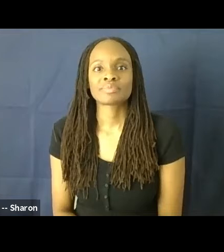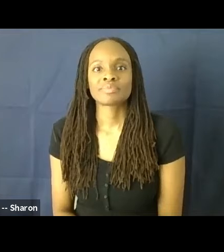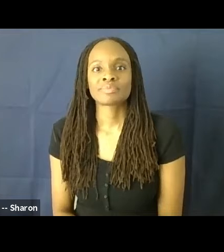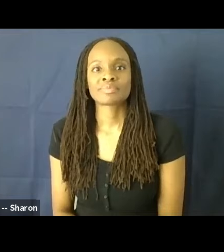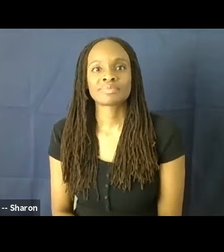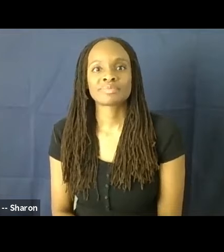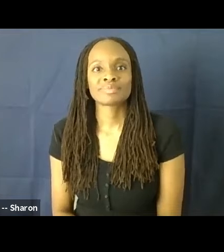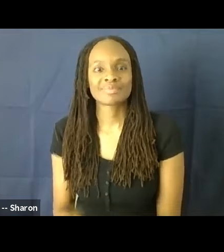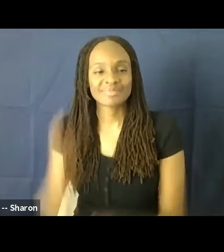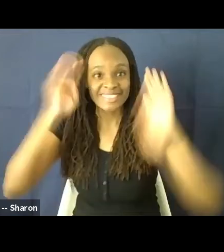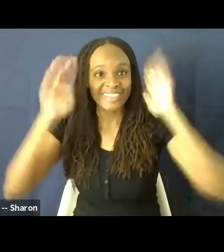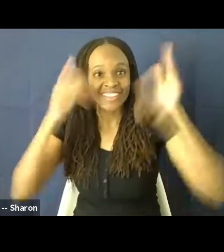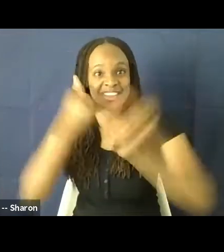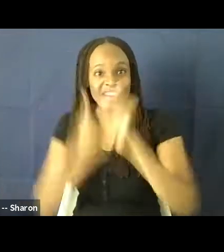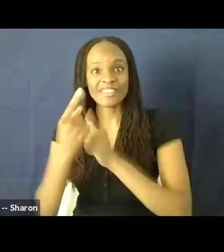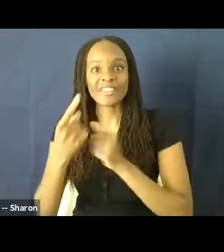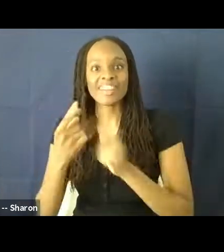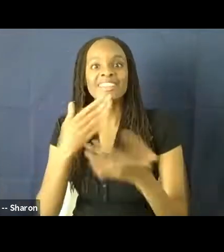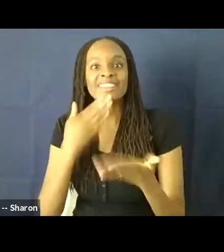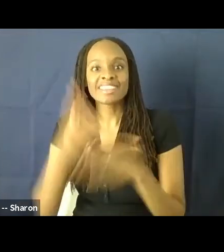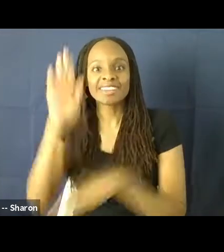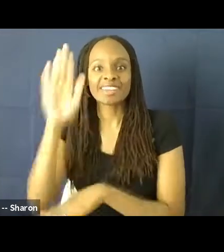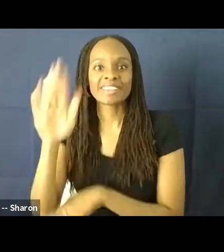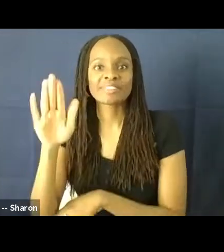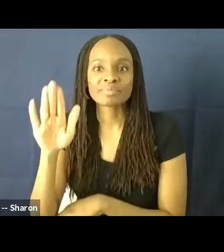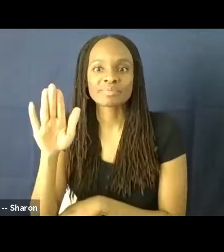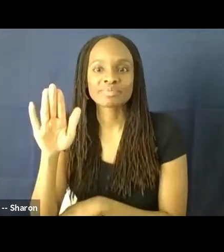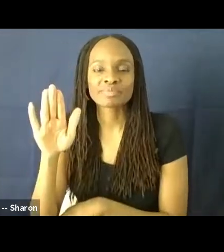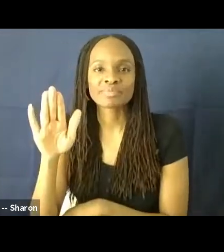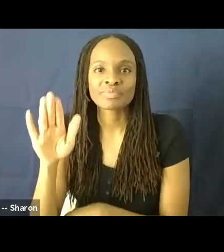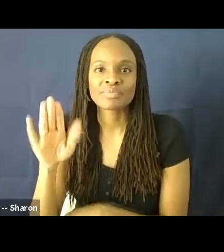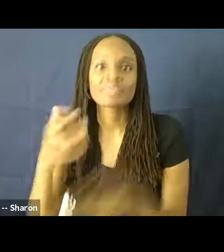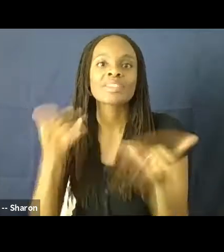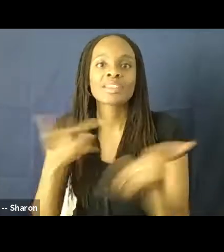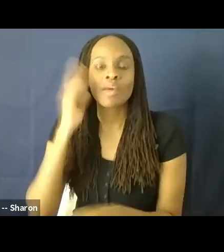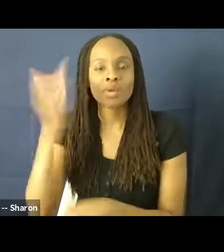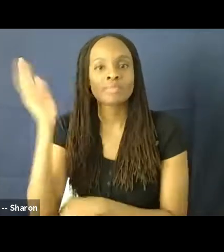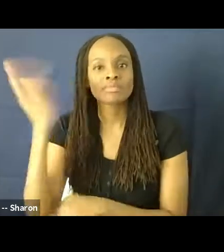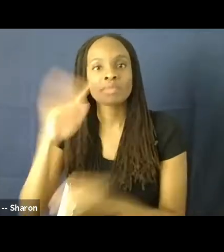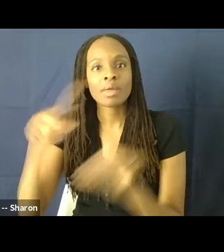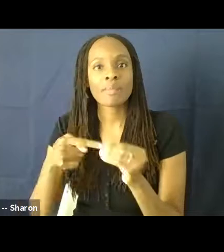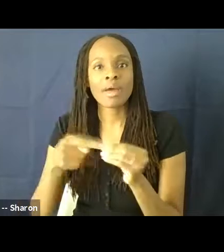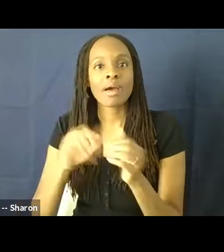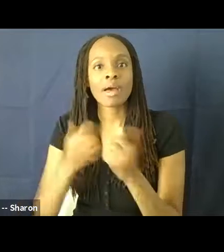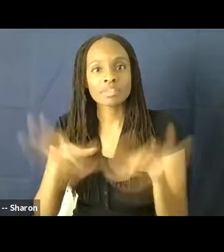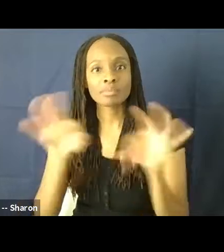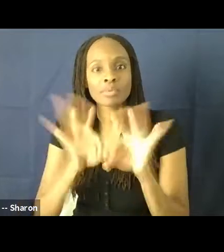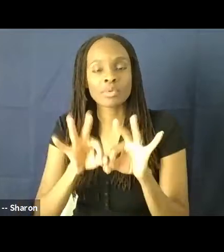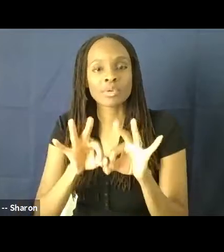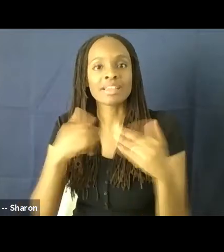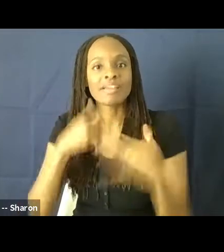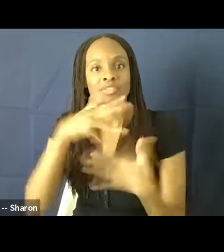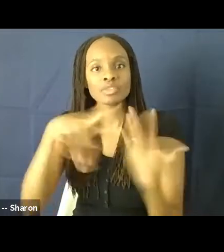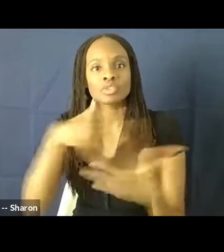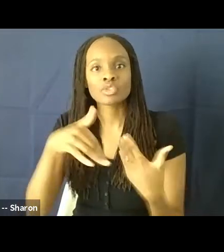Hi, everyone. Good afternoon. I'm excited to be here. Today, I'll be talking about the importance of social movements, media